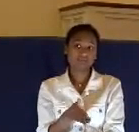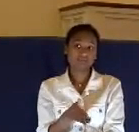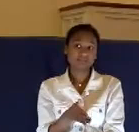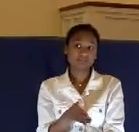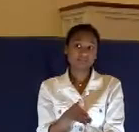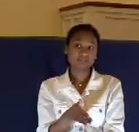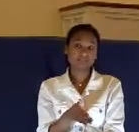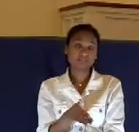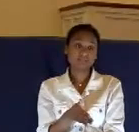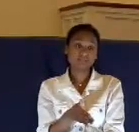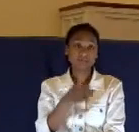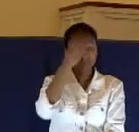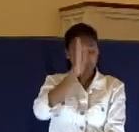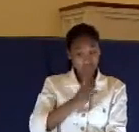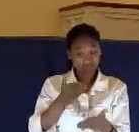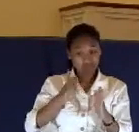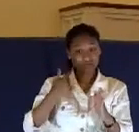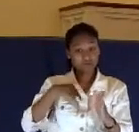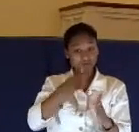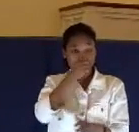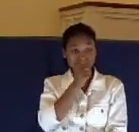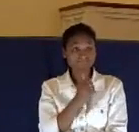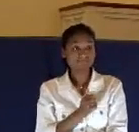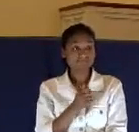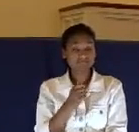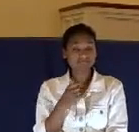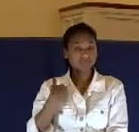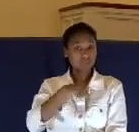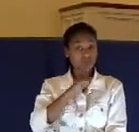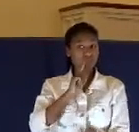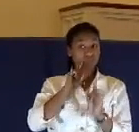And God may allow us to go through that. What do we do?